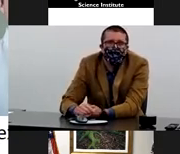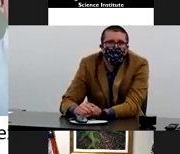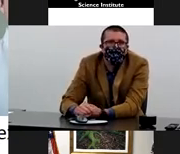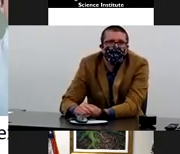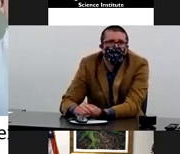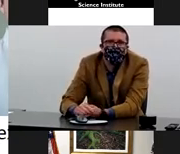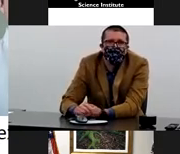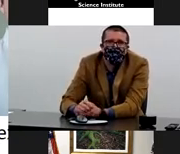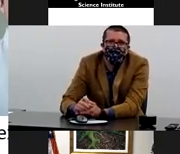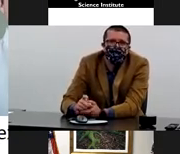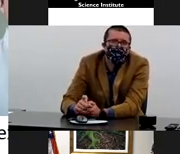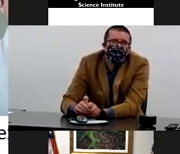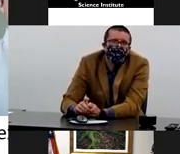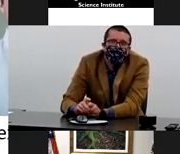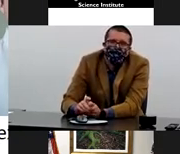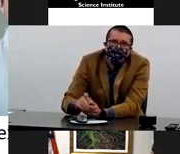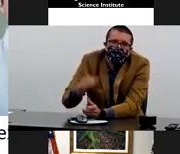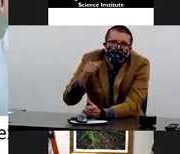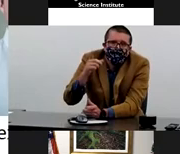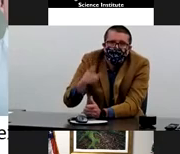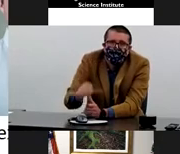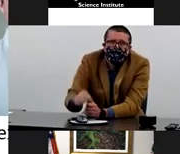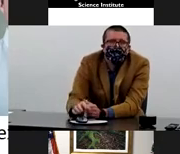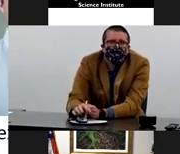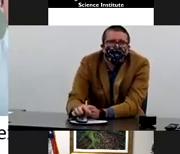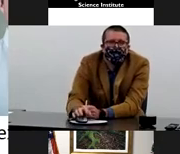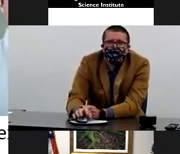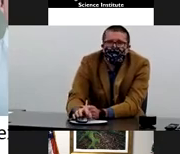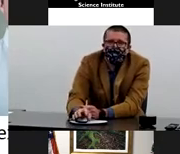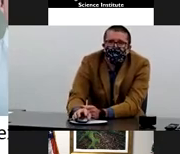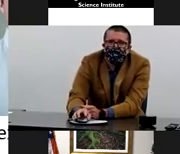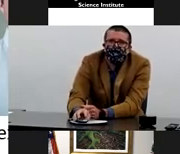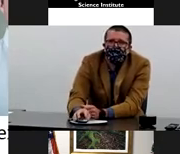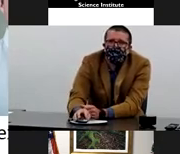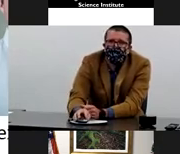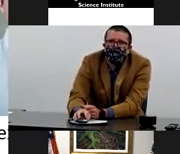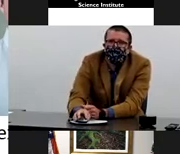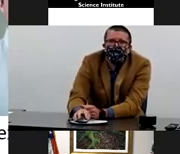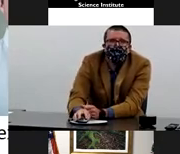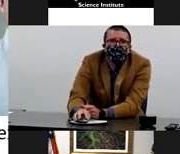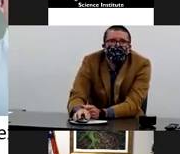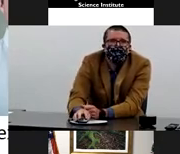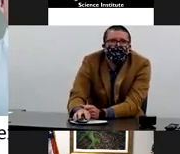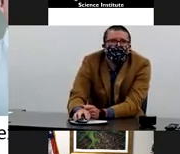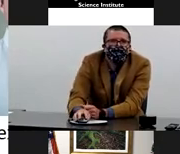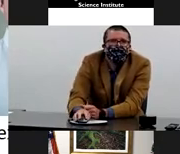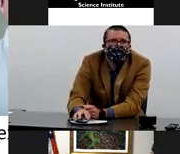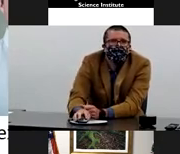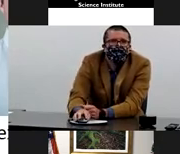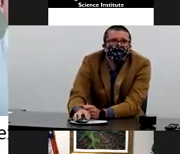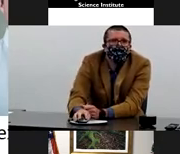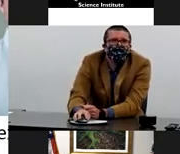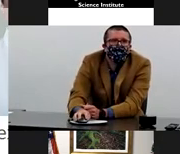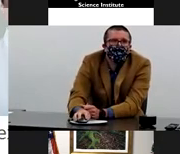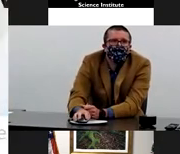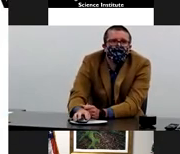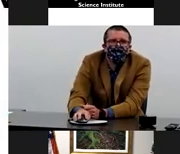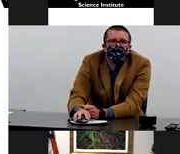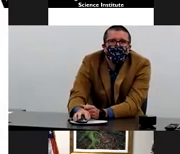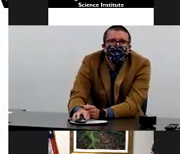it becomes a lot more interesting. If you'd like to look at more data associated, there's a link here at the bottom we can provide later.